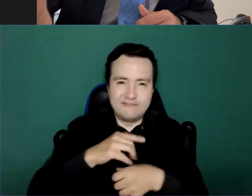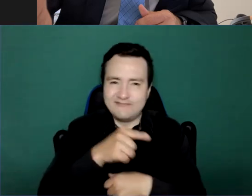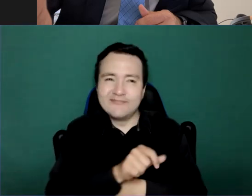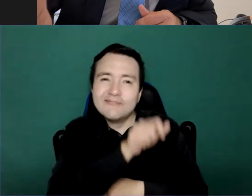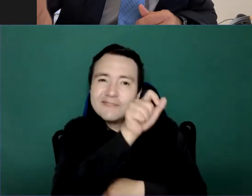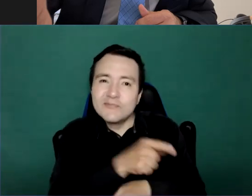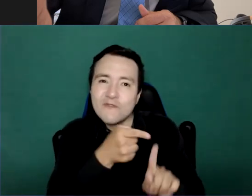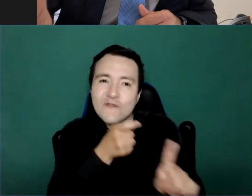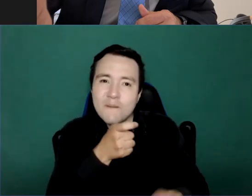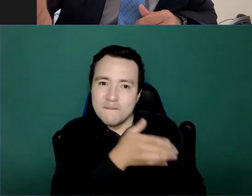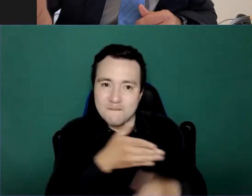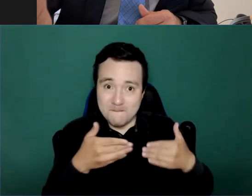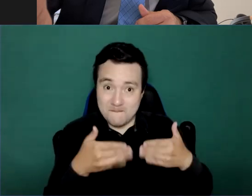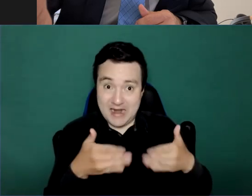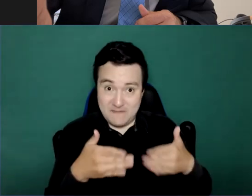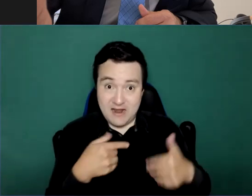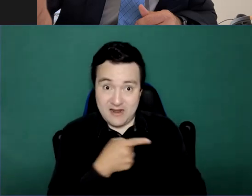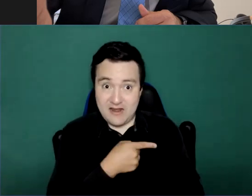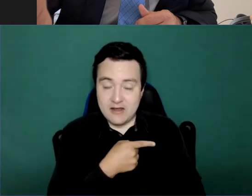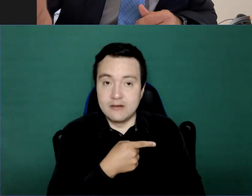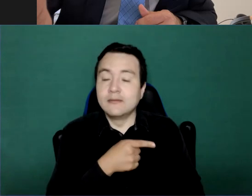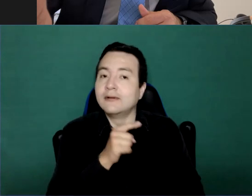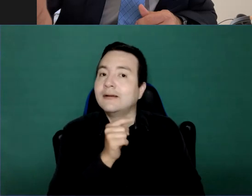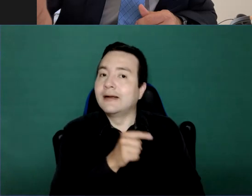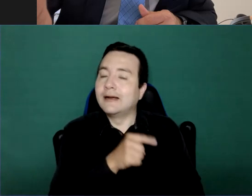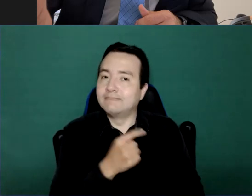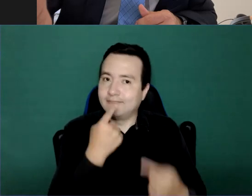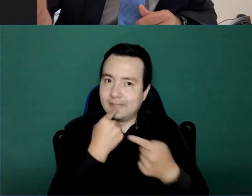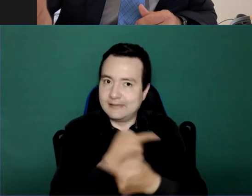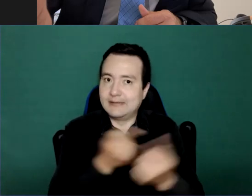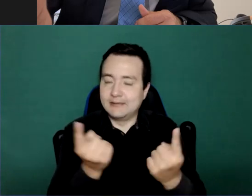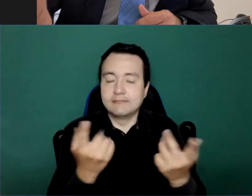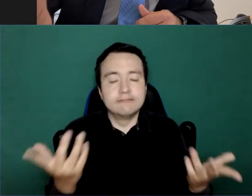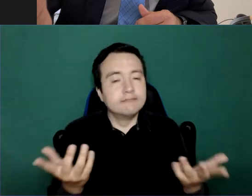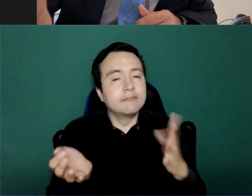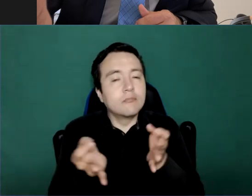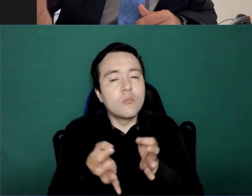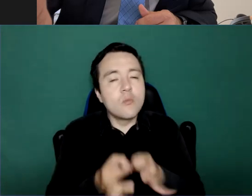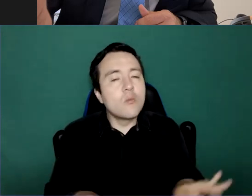of reorganizing mental health services in the region of the Americas to advance the model of